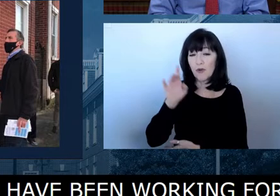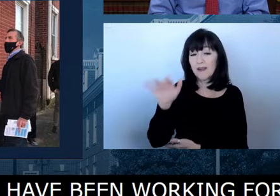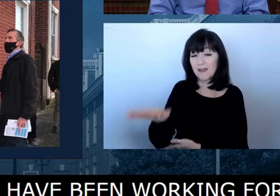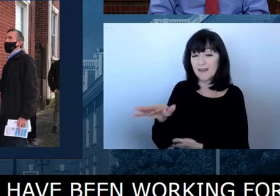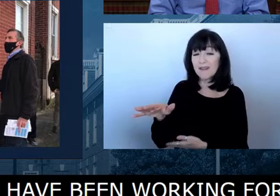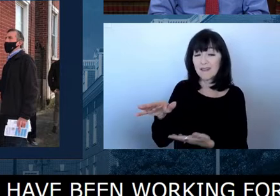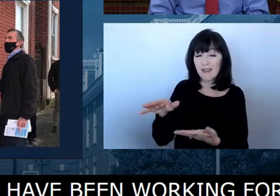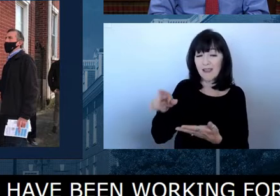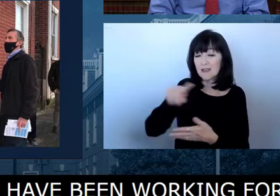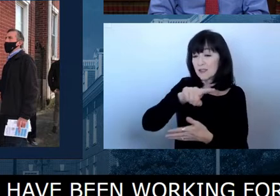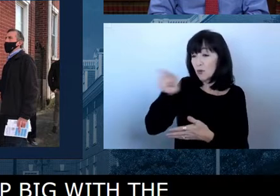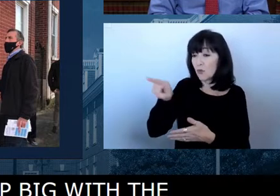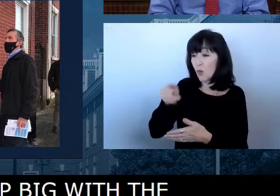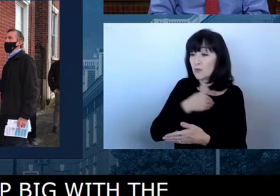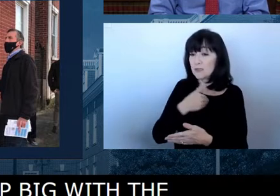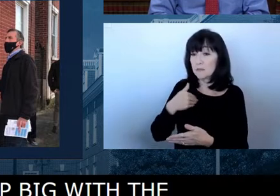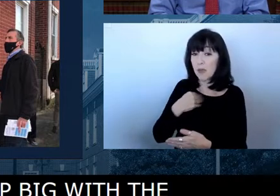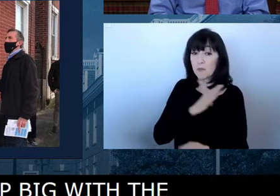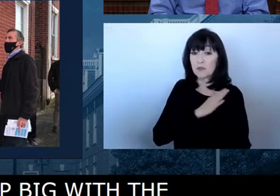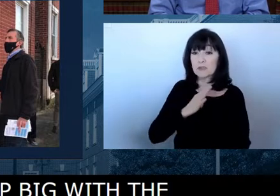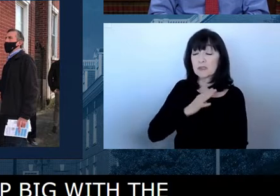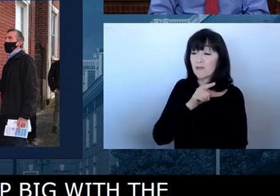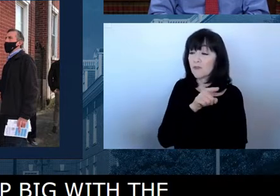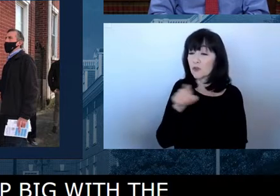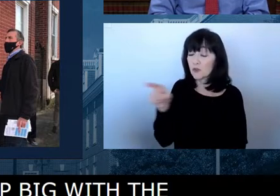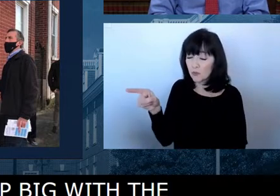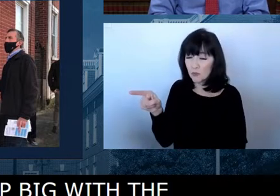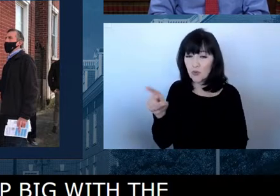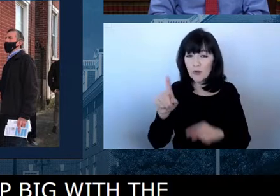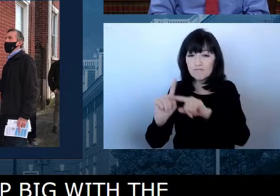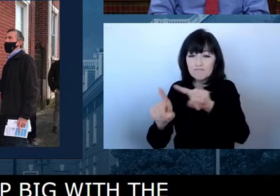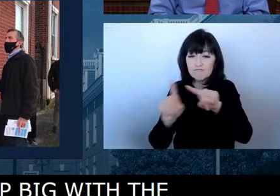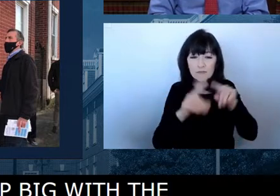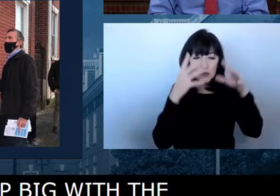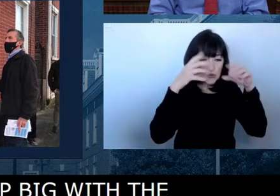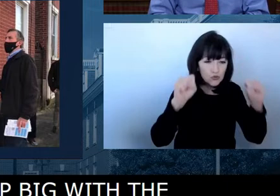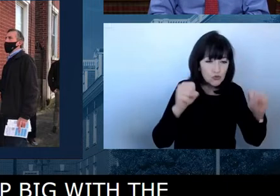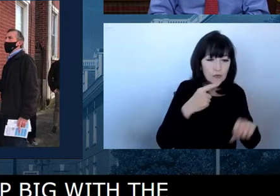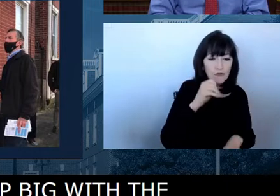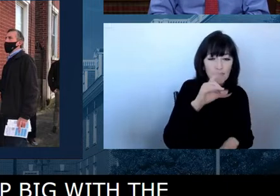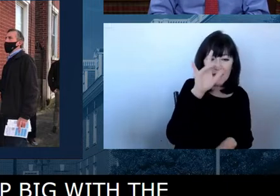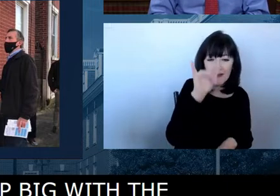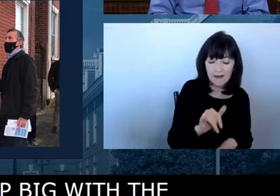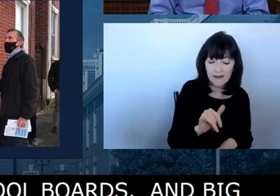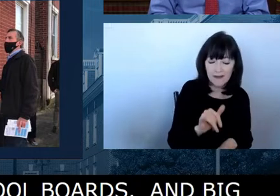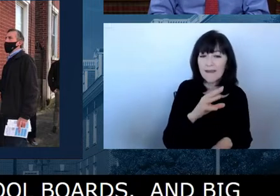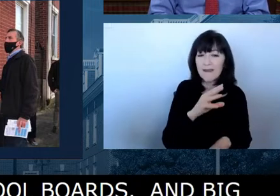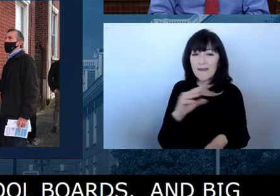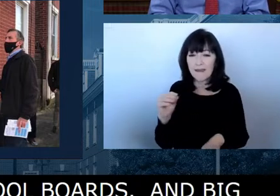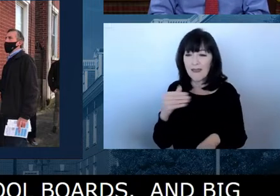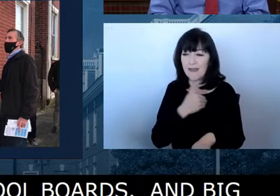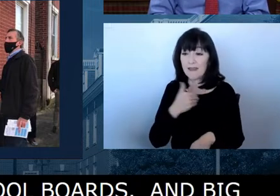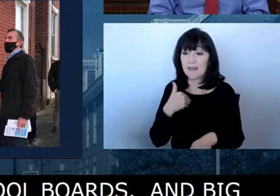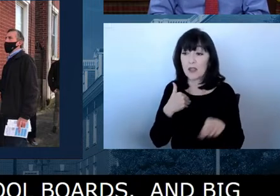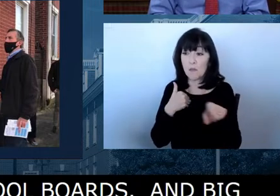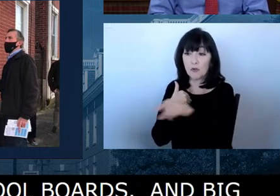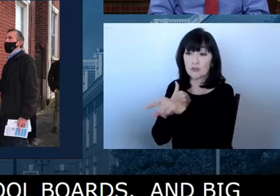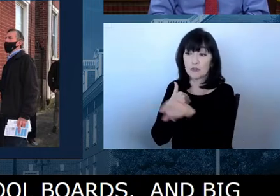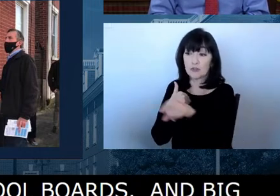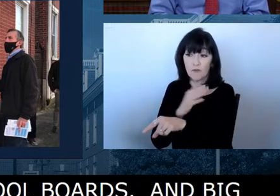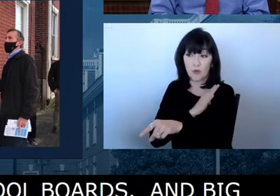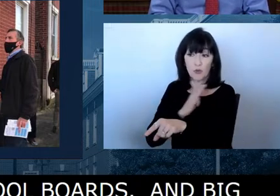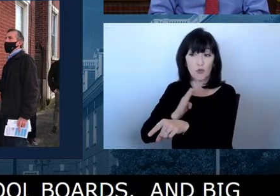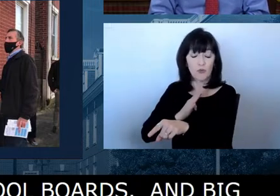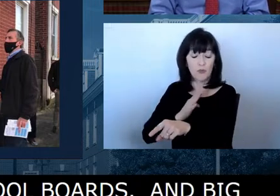John Skrobot, and members of the board, Darrell Green, superintendent over at Red Clay, Kathy Thompson, and, and the members of the board for, for their